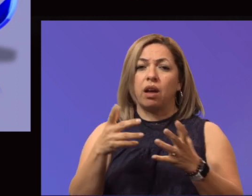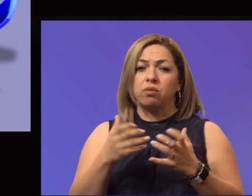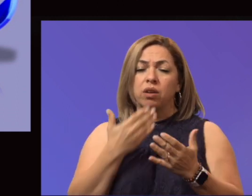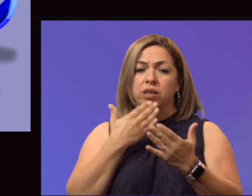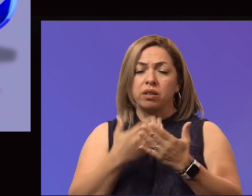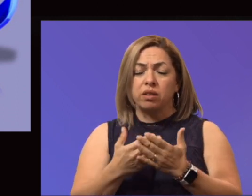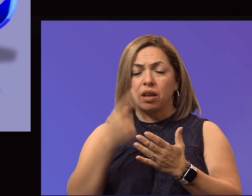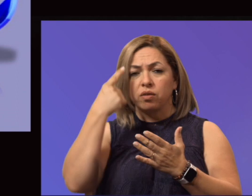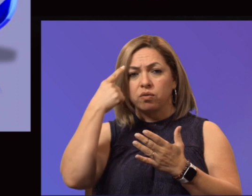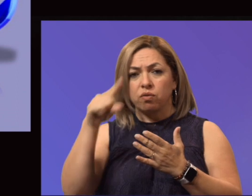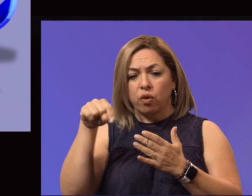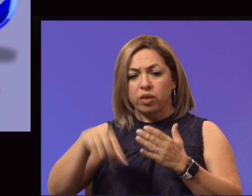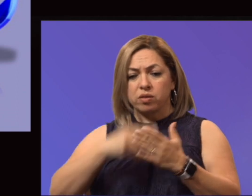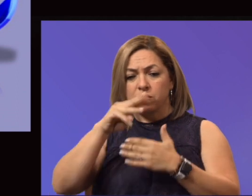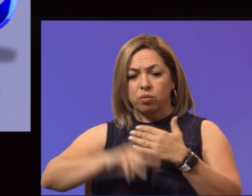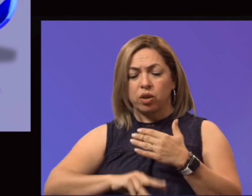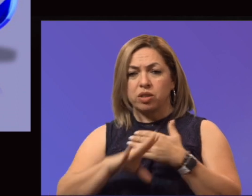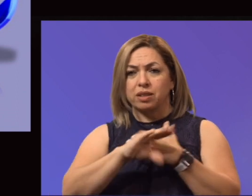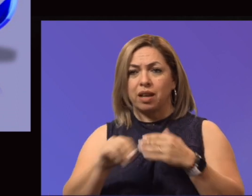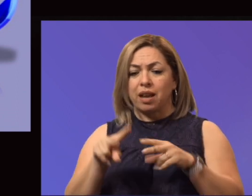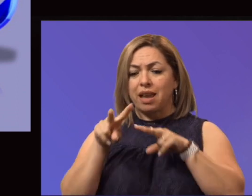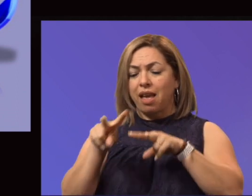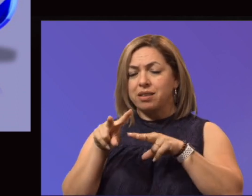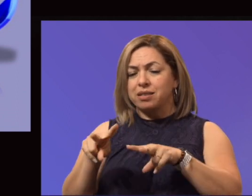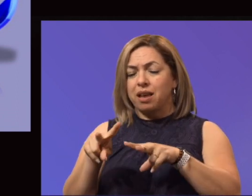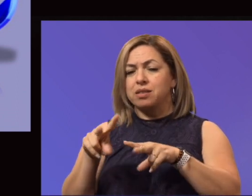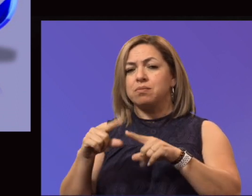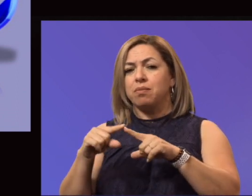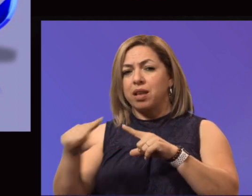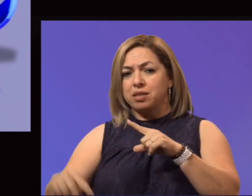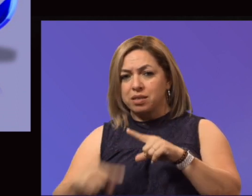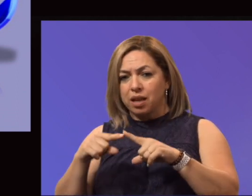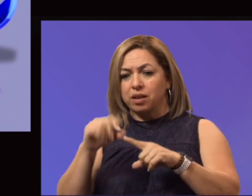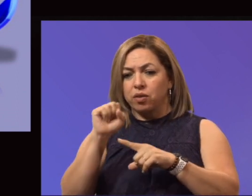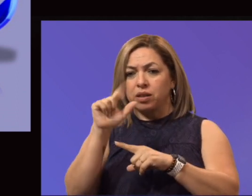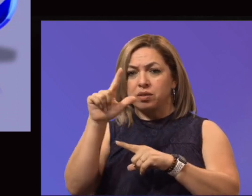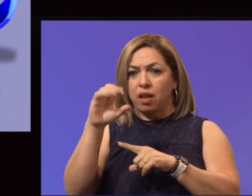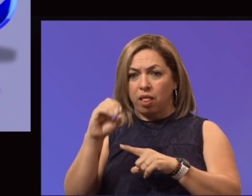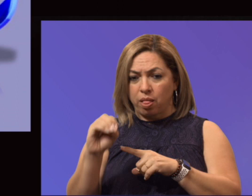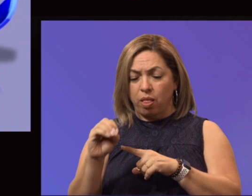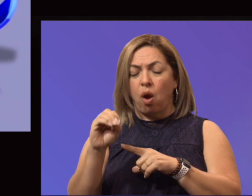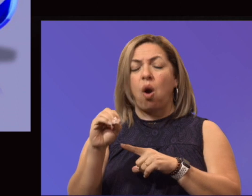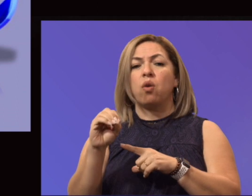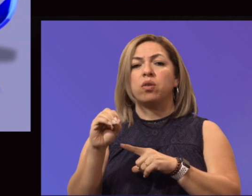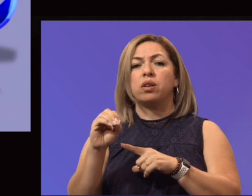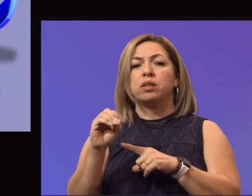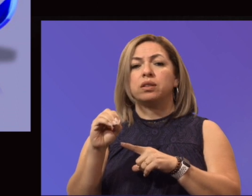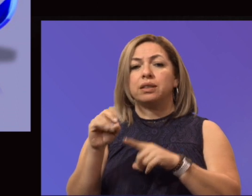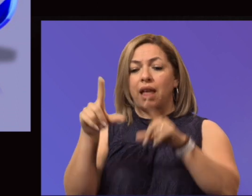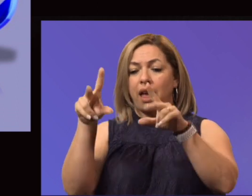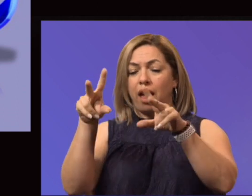project, as well as our assessment cycle, which is starting again. The SLO and general education core assessment cycles, there are two